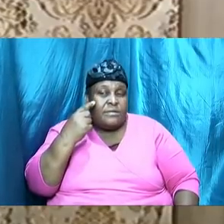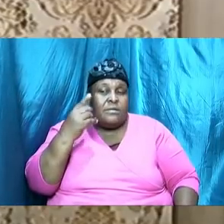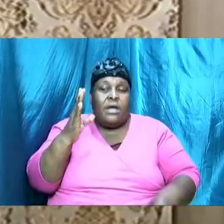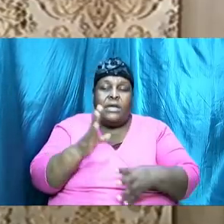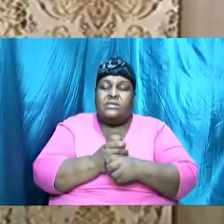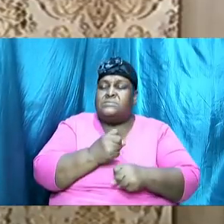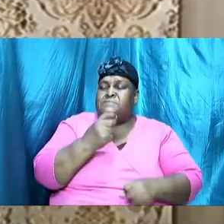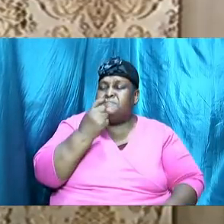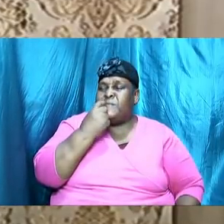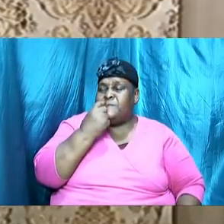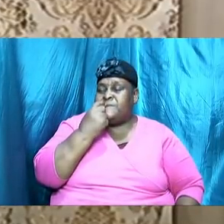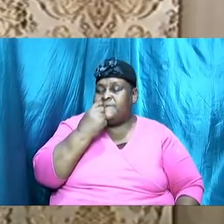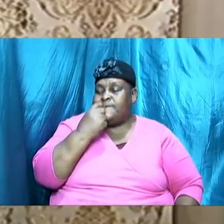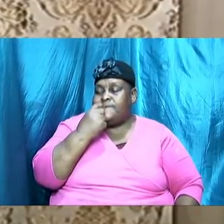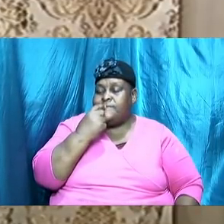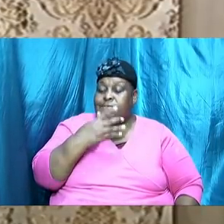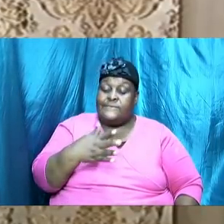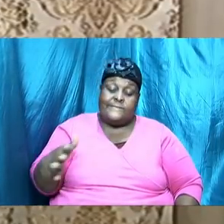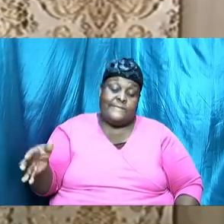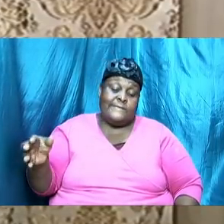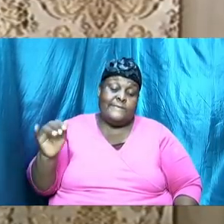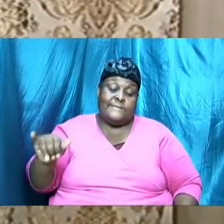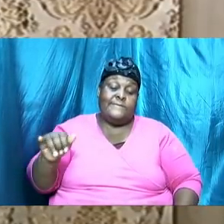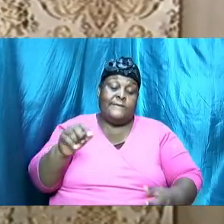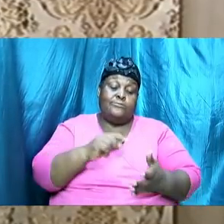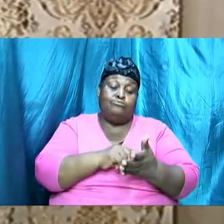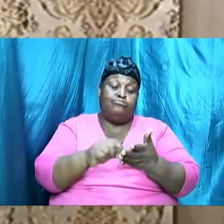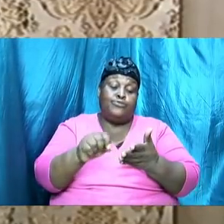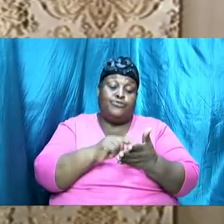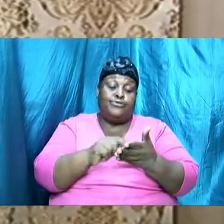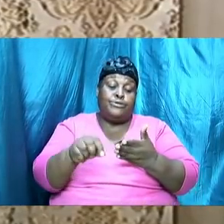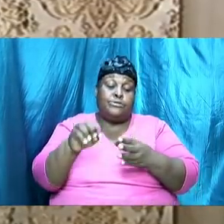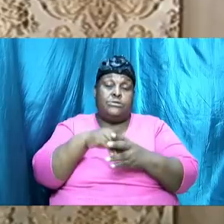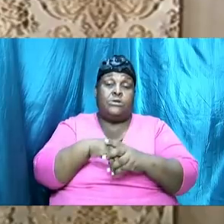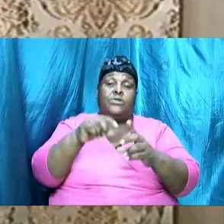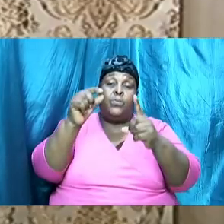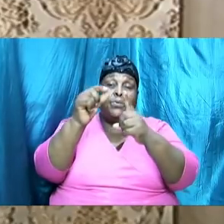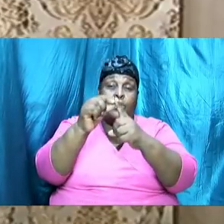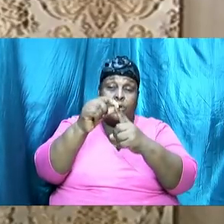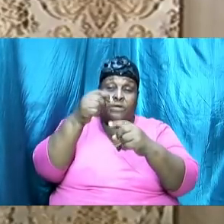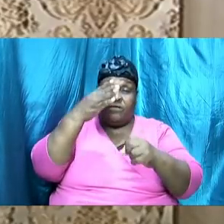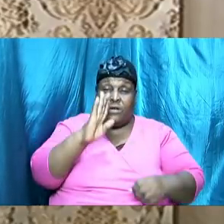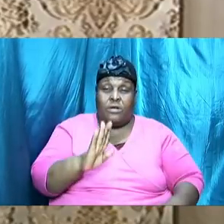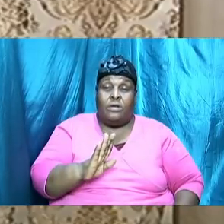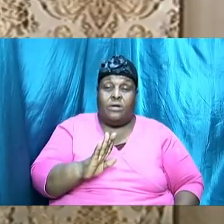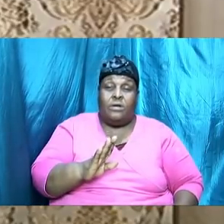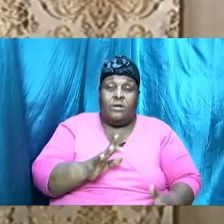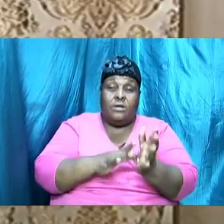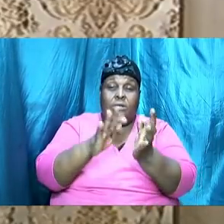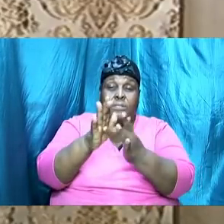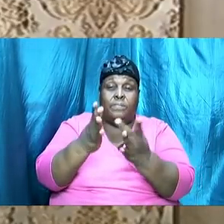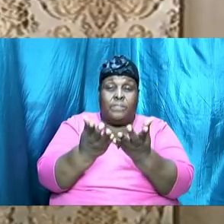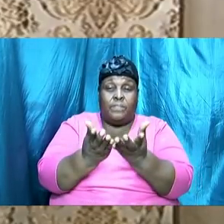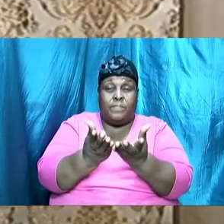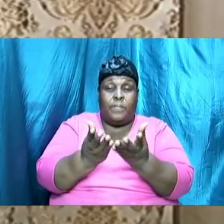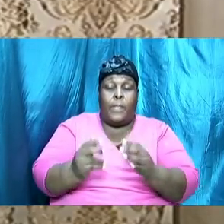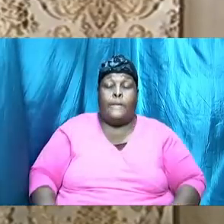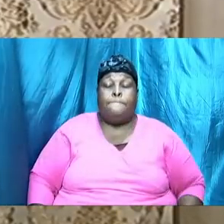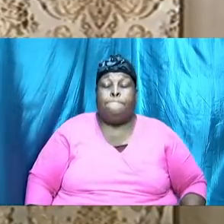seriously the things that are written in the book and so I would want us quickly to turn to